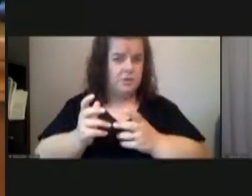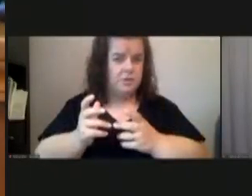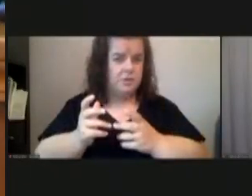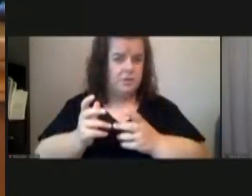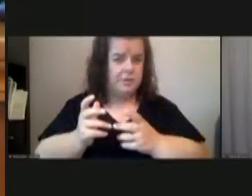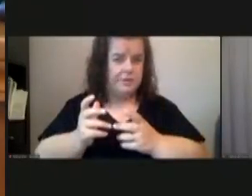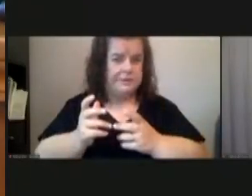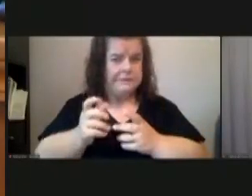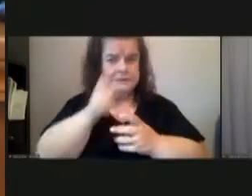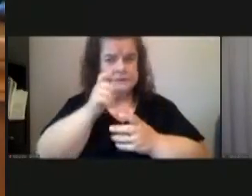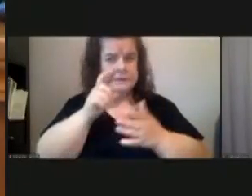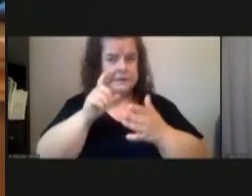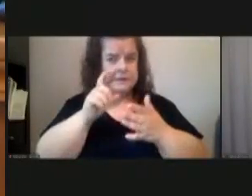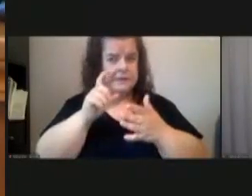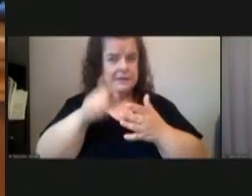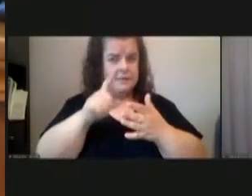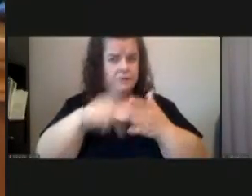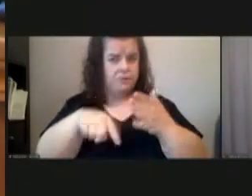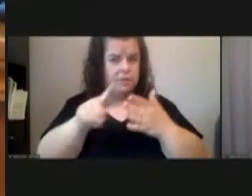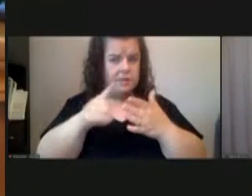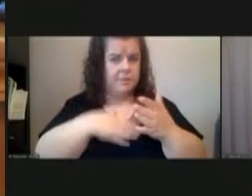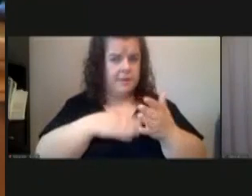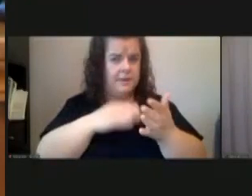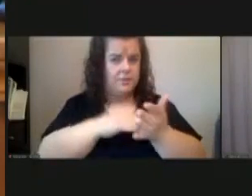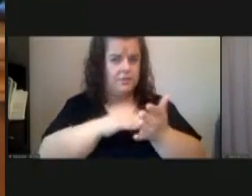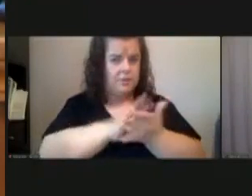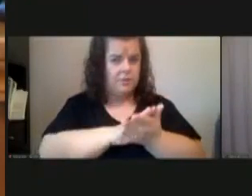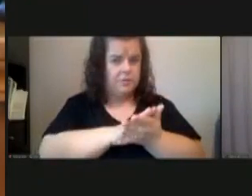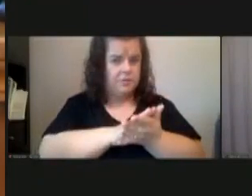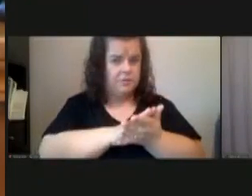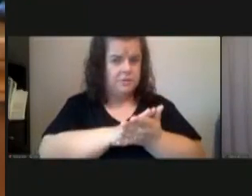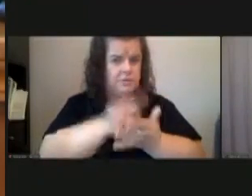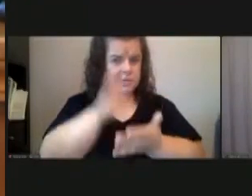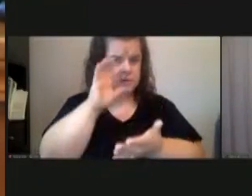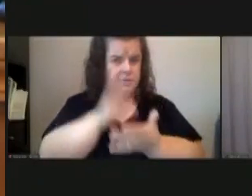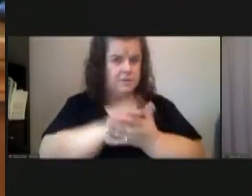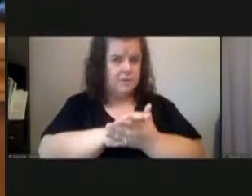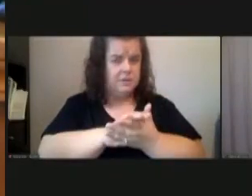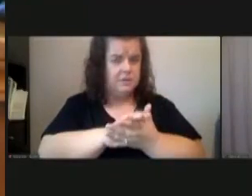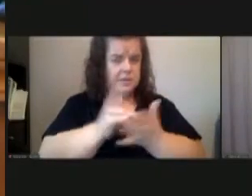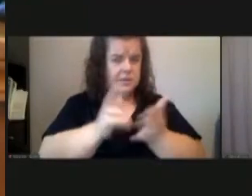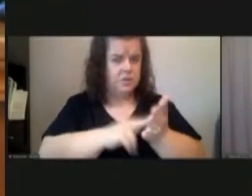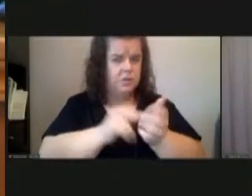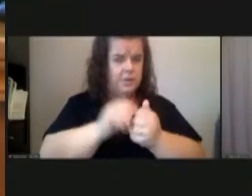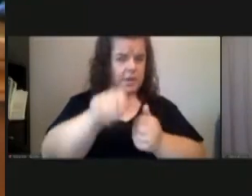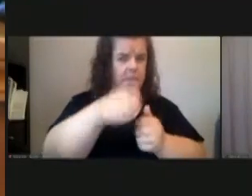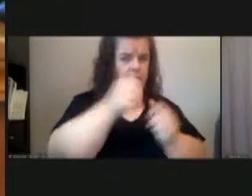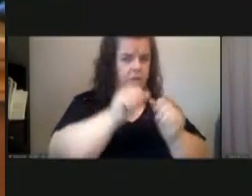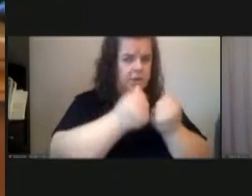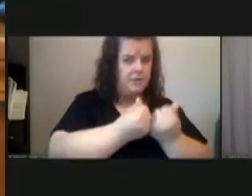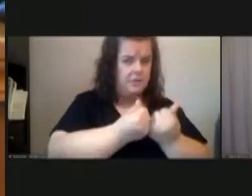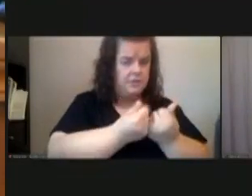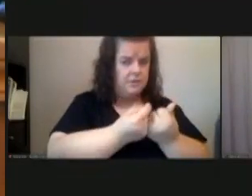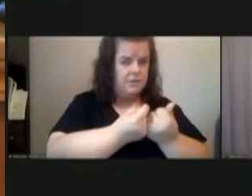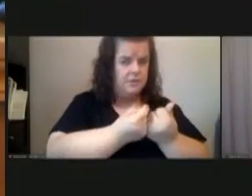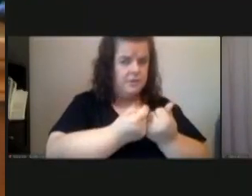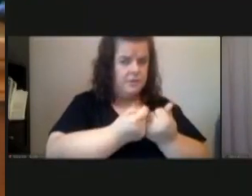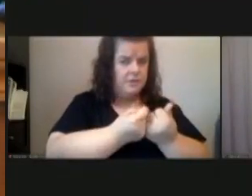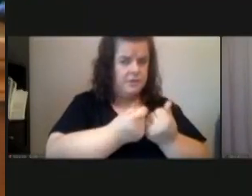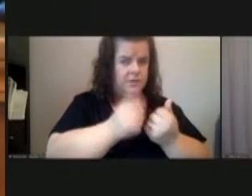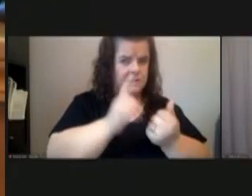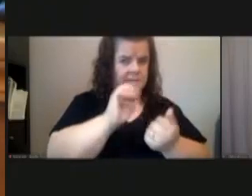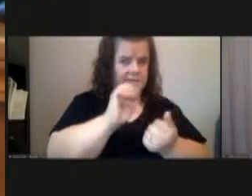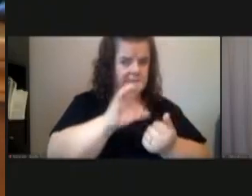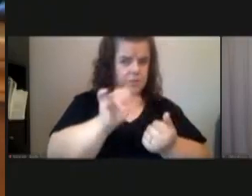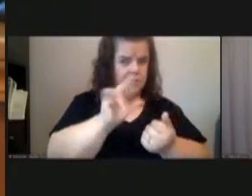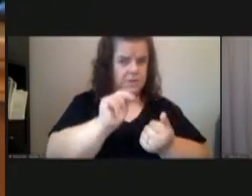to check my records but i believe that we um executed that contract with the other agencies in december january time